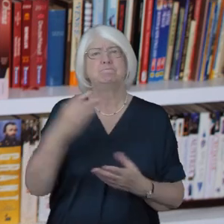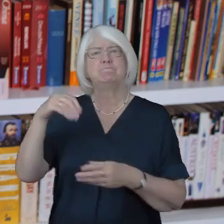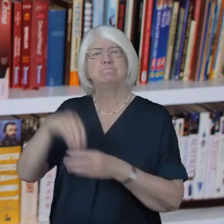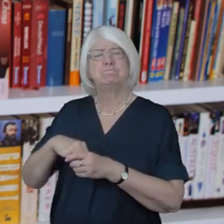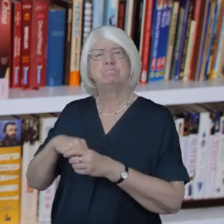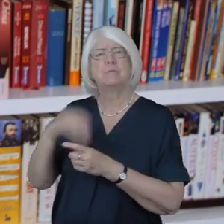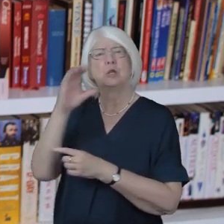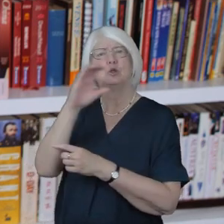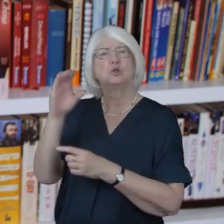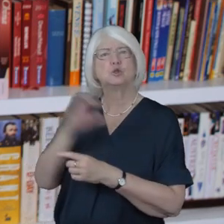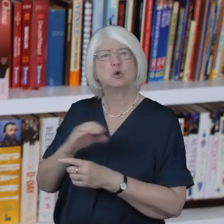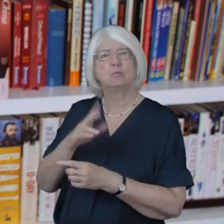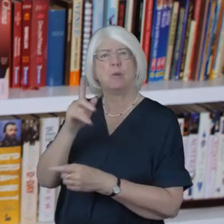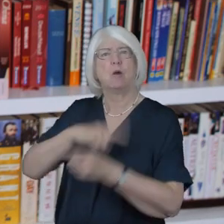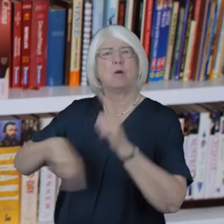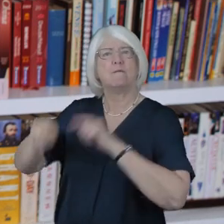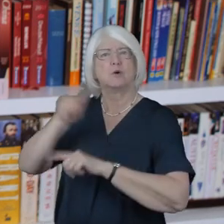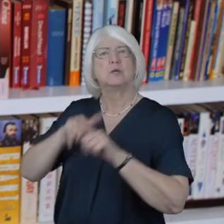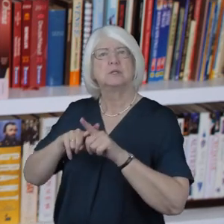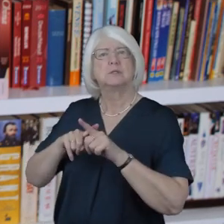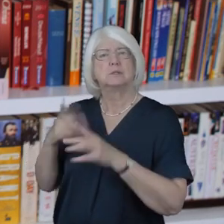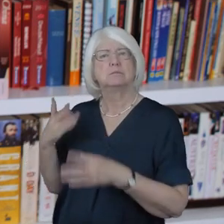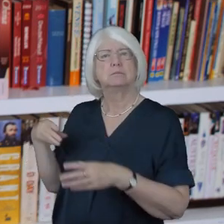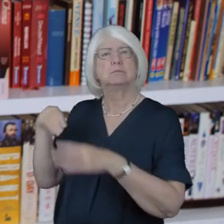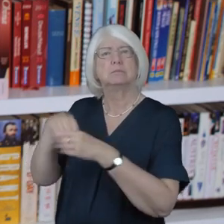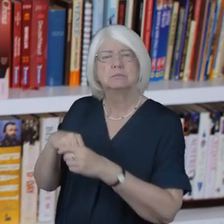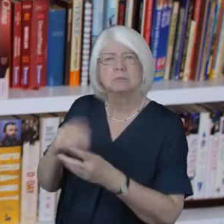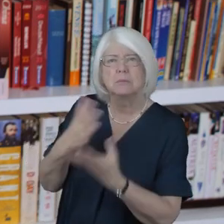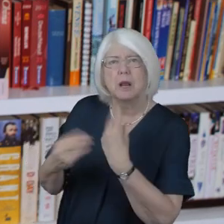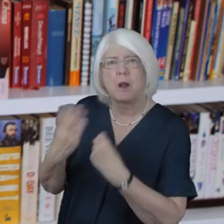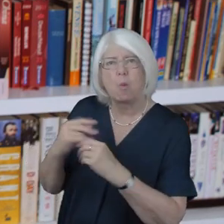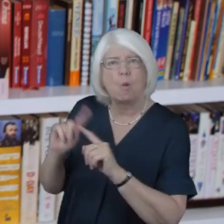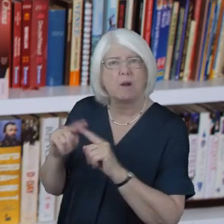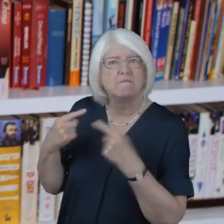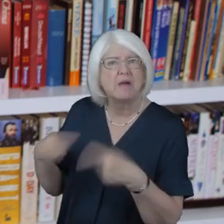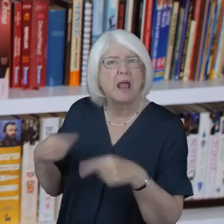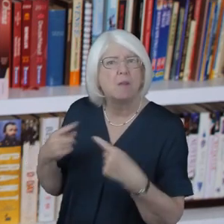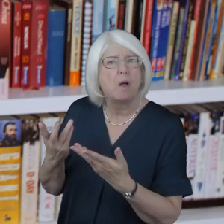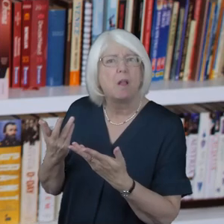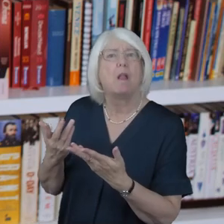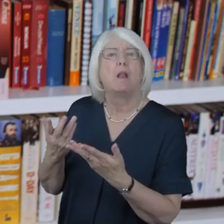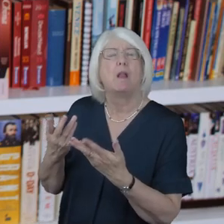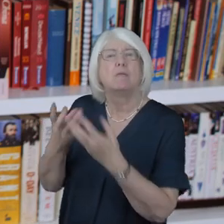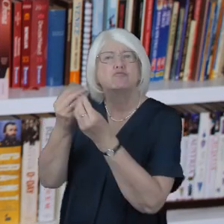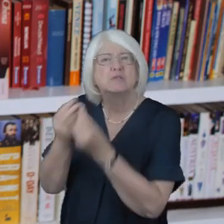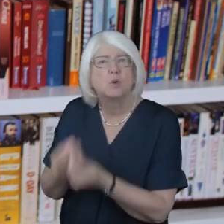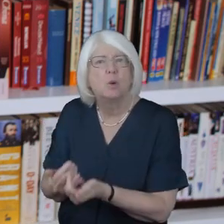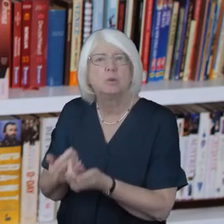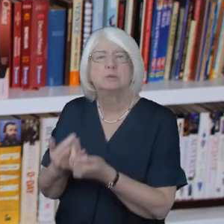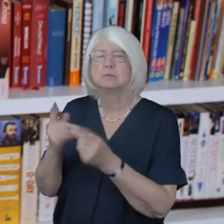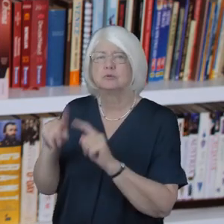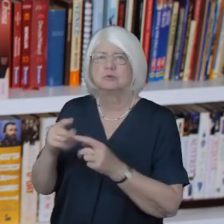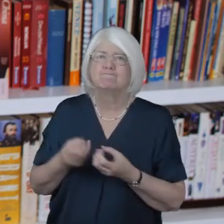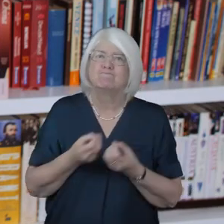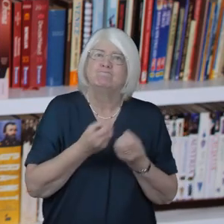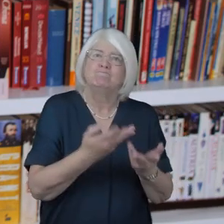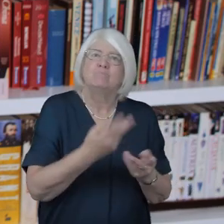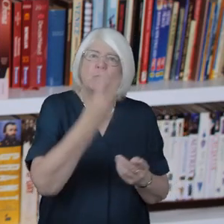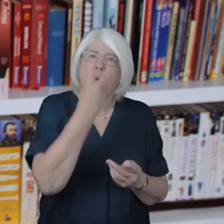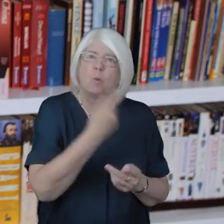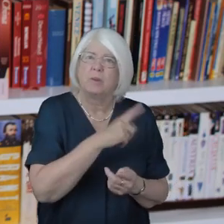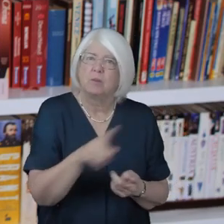conference calls in order to hear more about what resources are available for ministering to older people through the pandemic